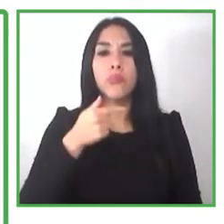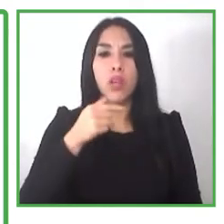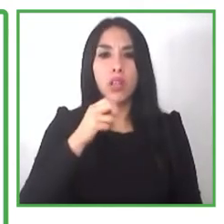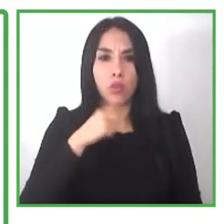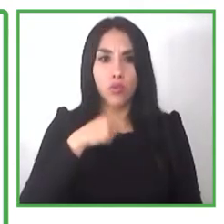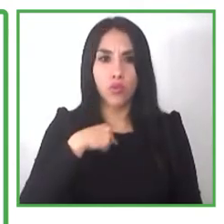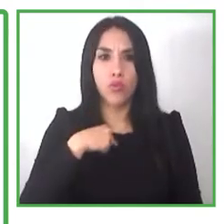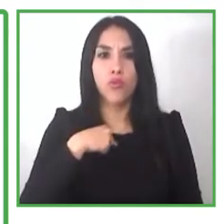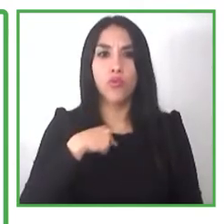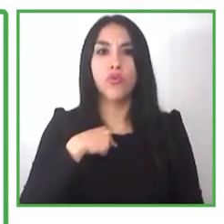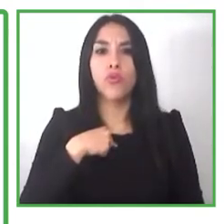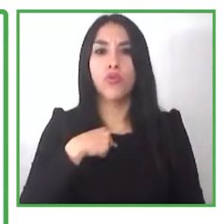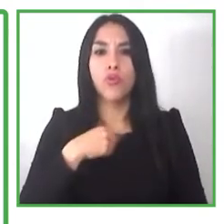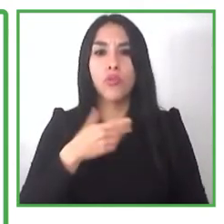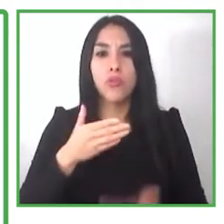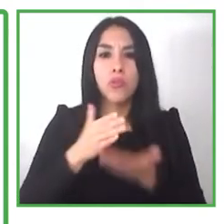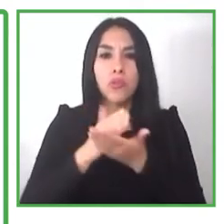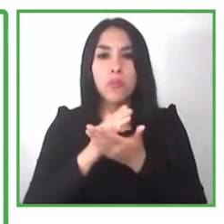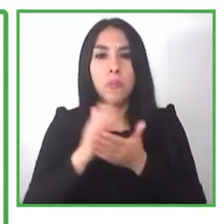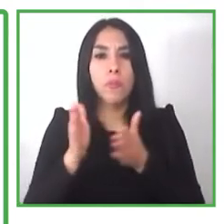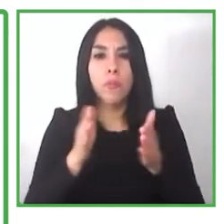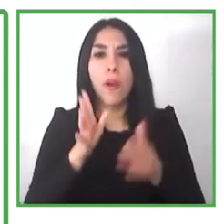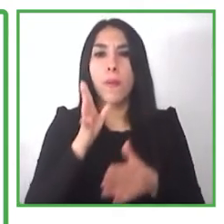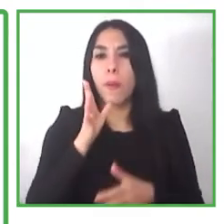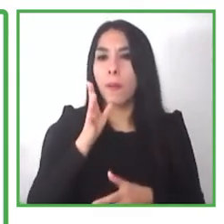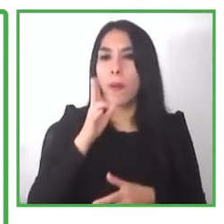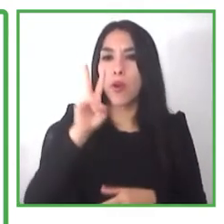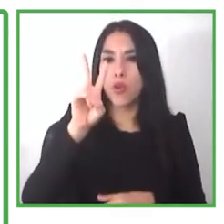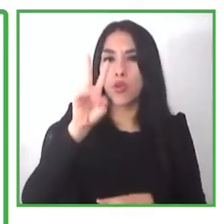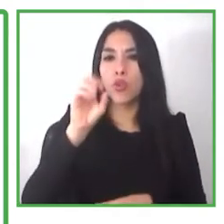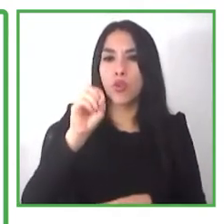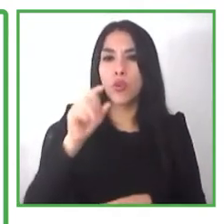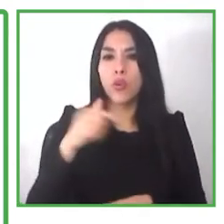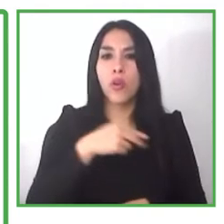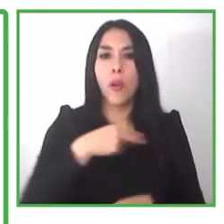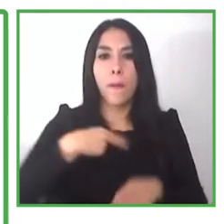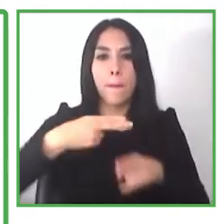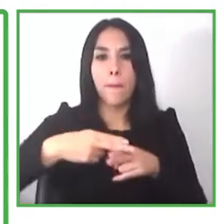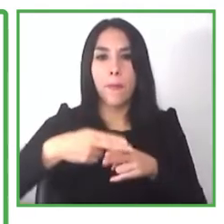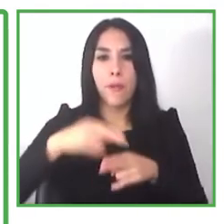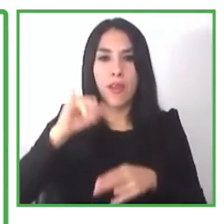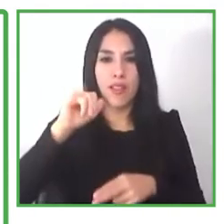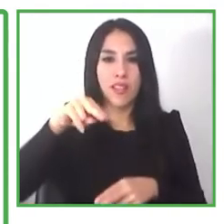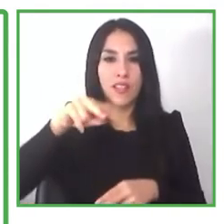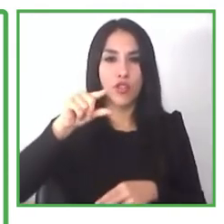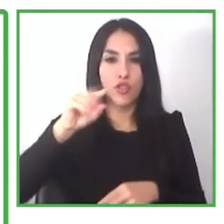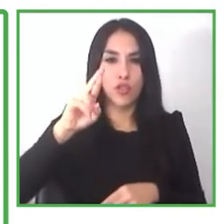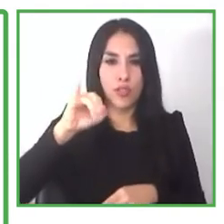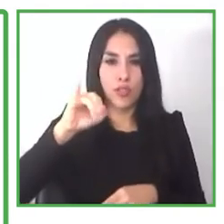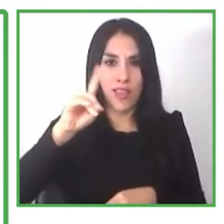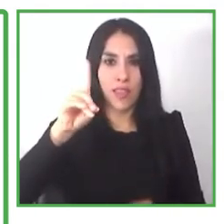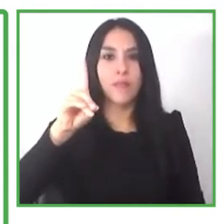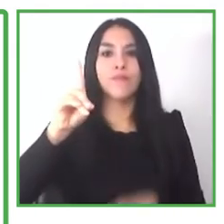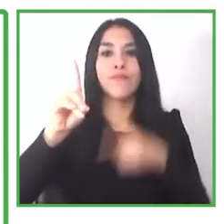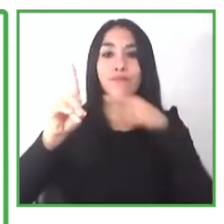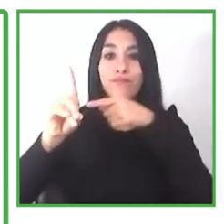ingrid the daughter without the disability um uh her name uh is